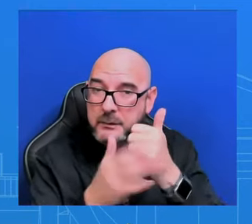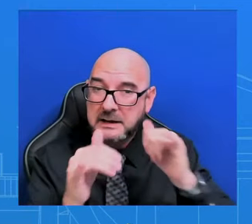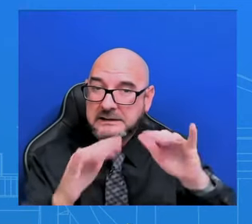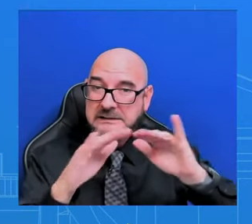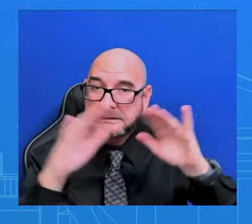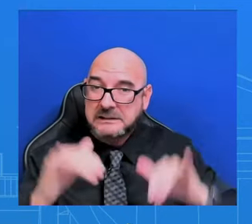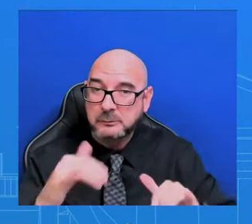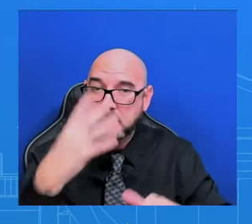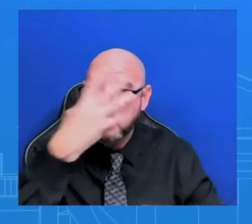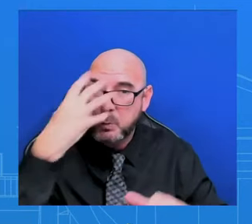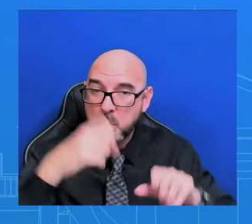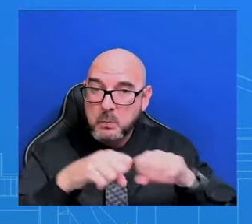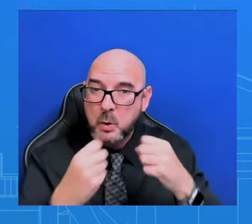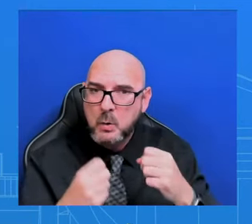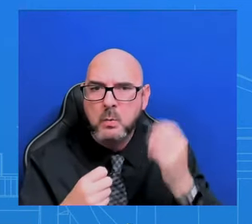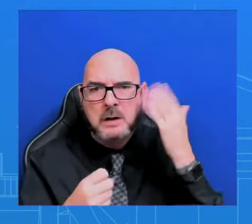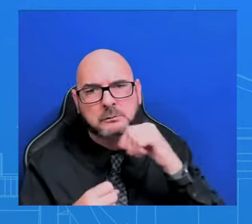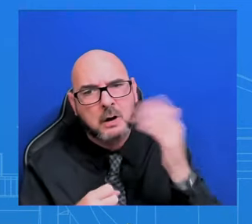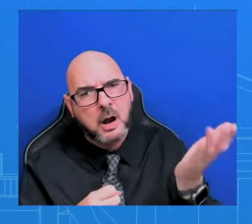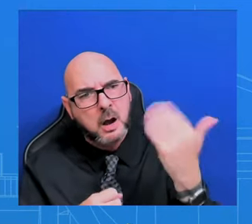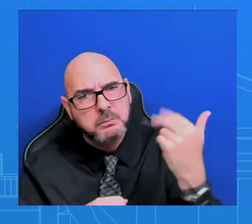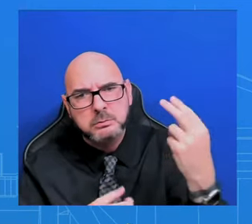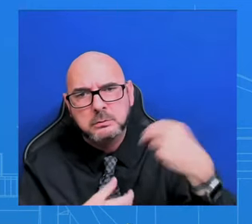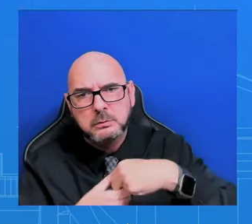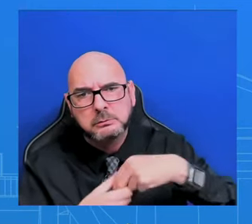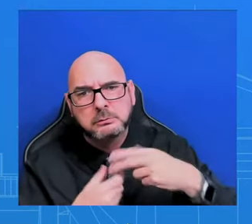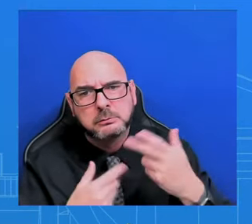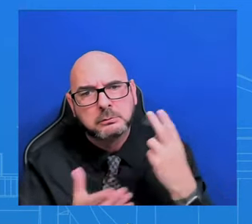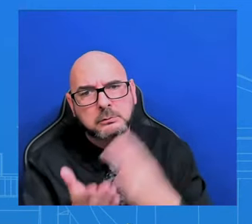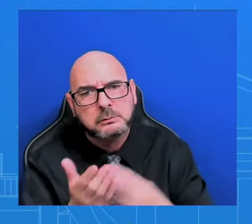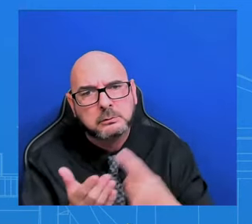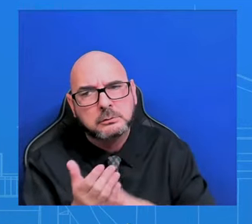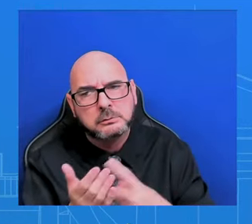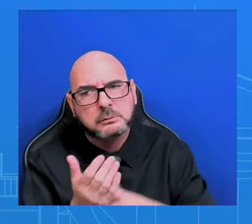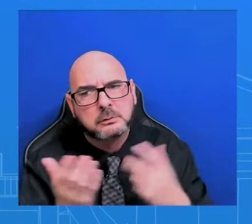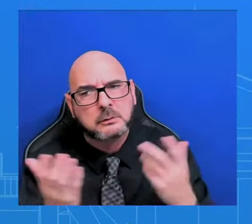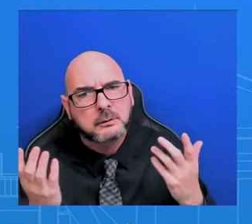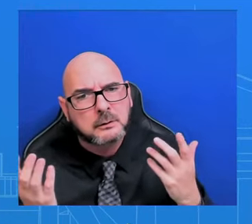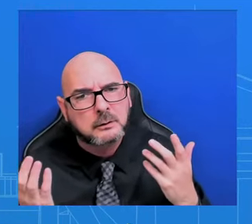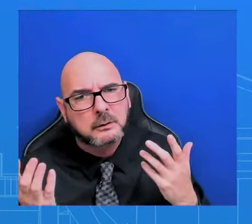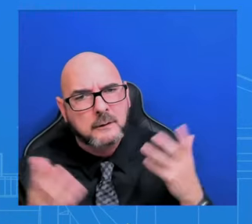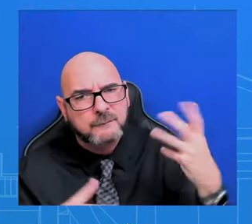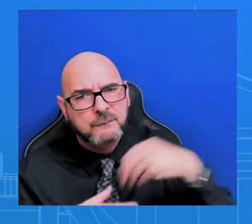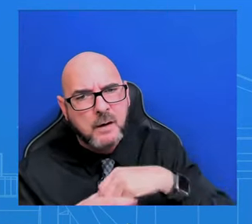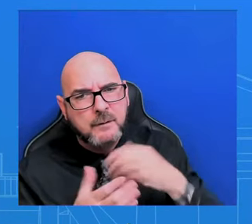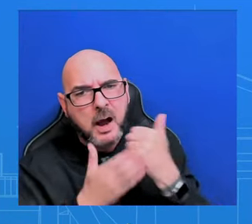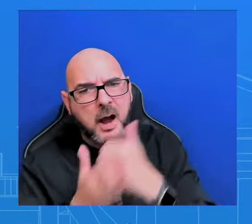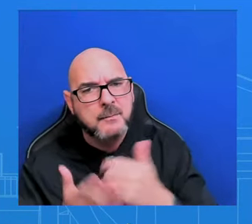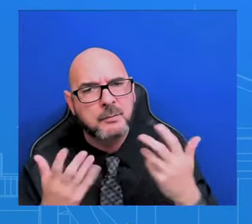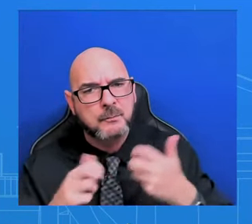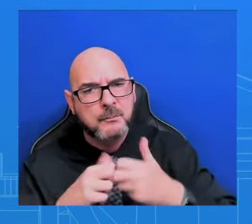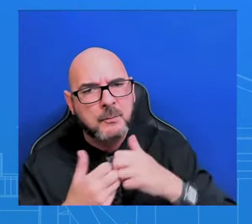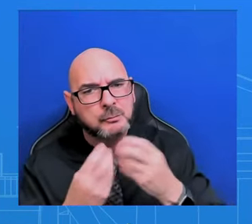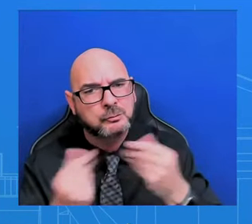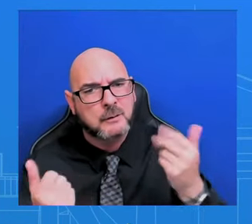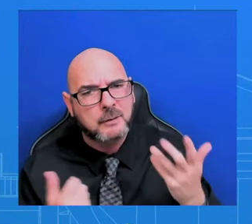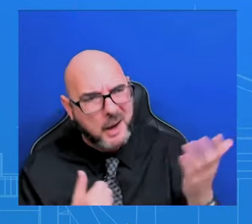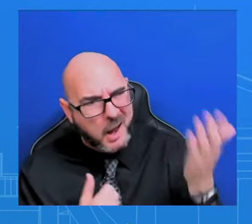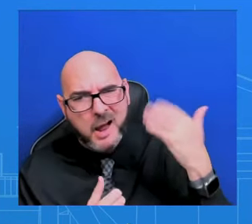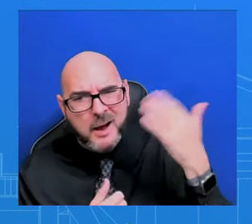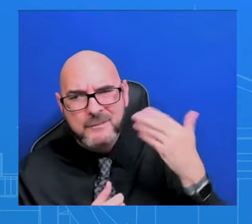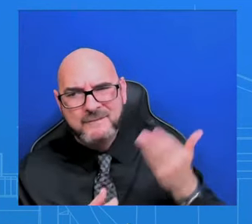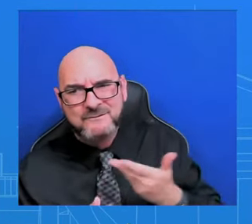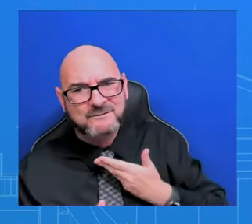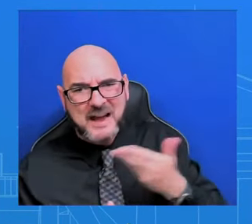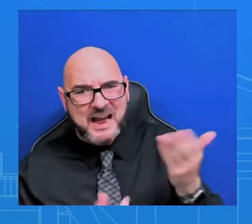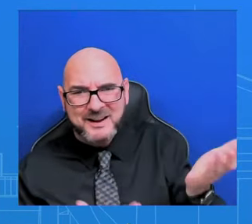conversation, a true, good-faith conversation. Be part of the solution. Be part of the negotiations. Actually do something